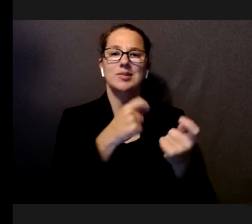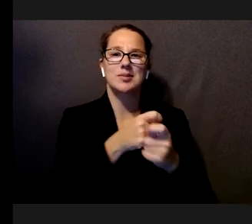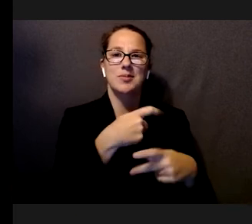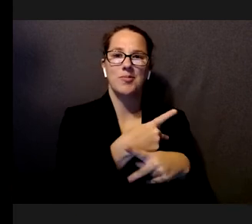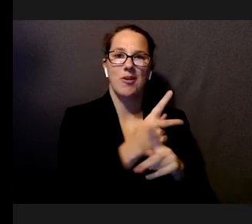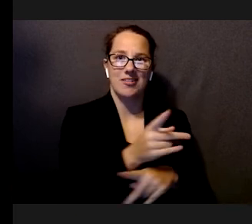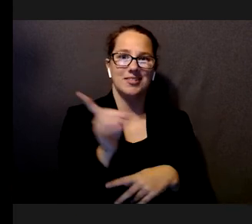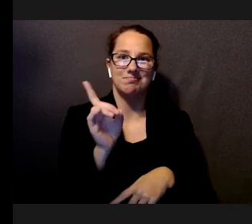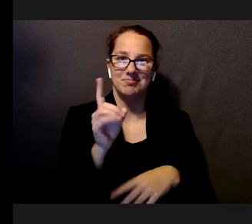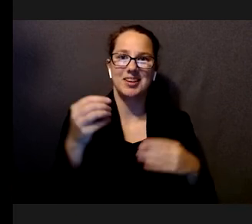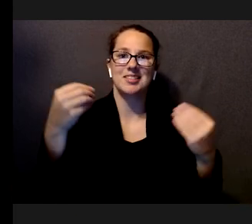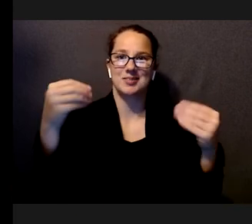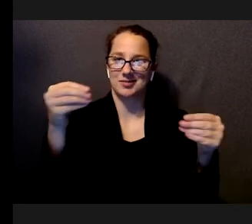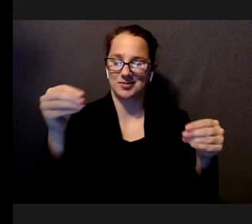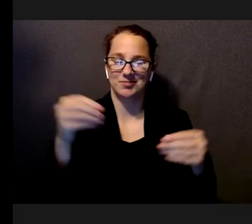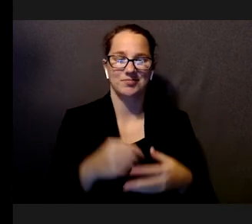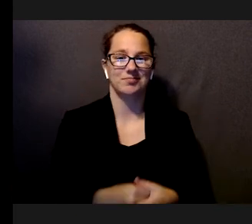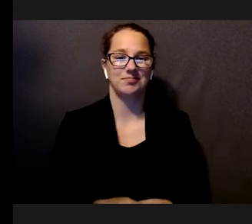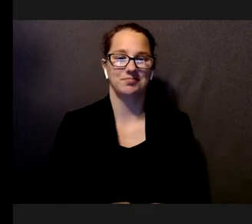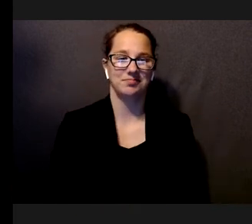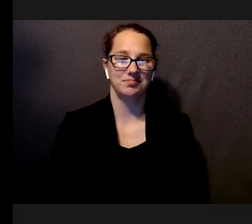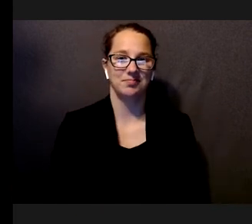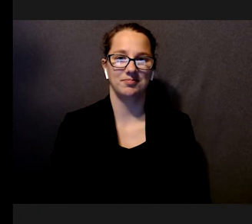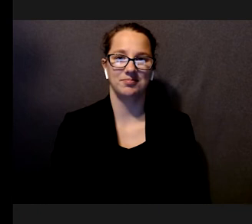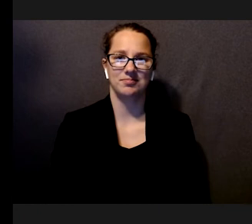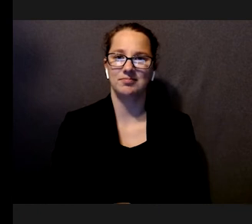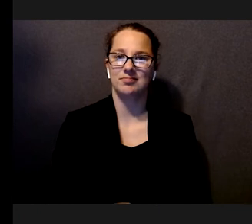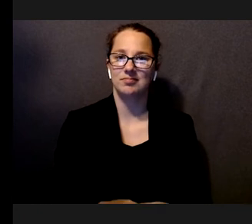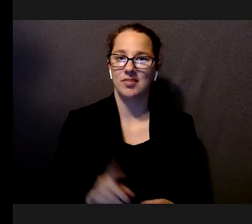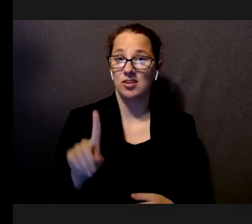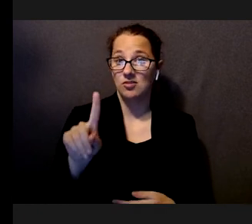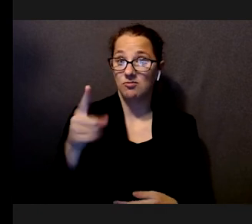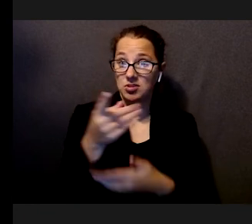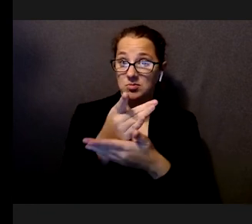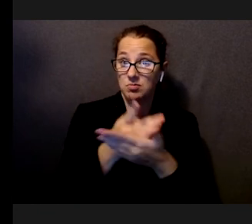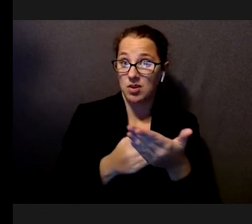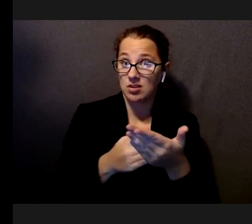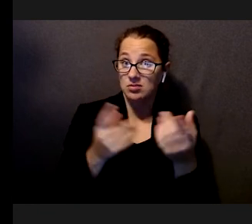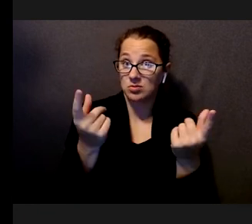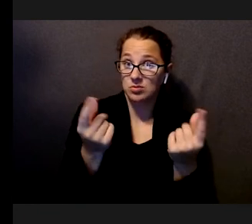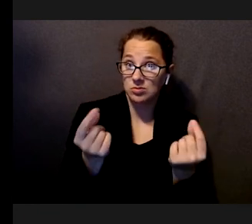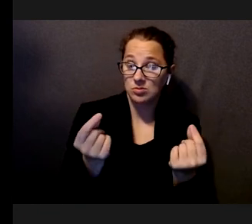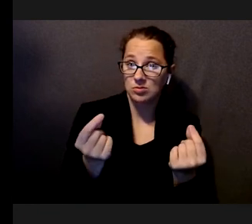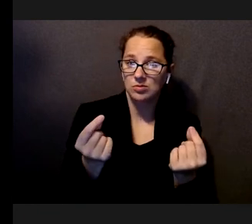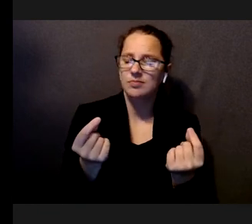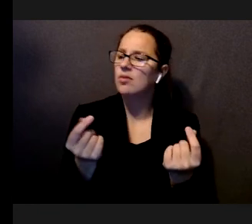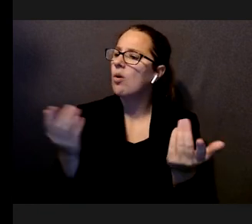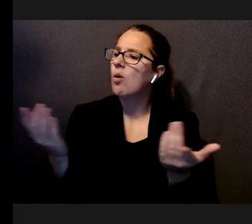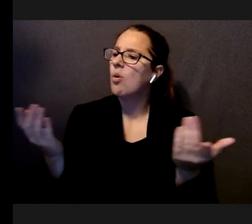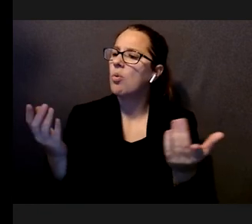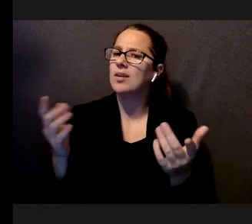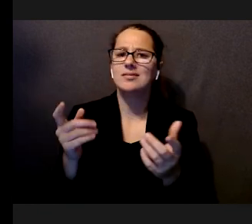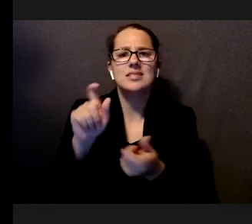supermarket. And the first thing that we do in my research is understand the specific challenges that the user